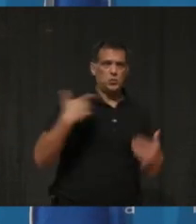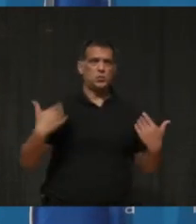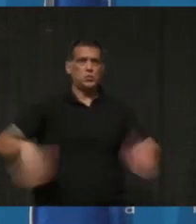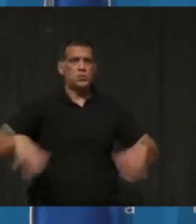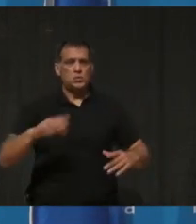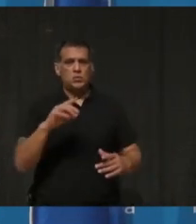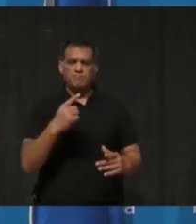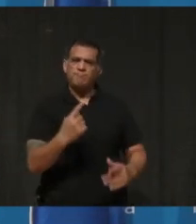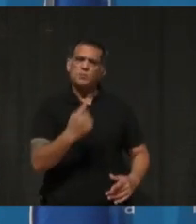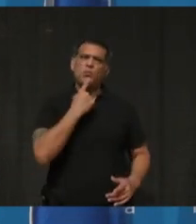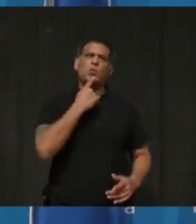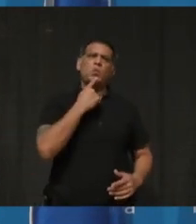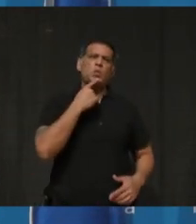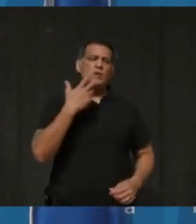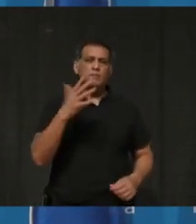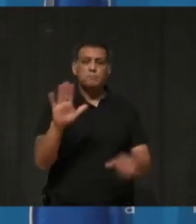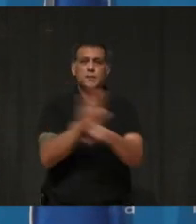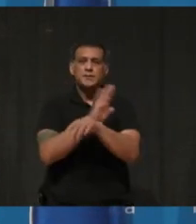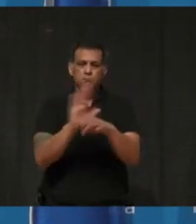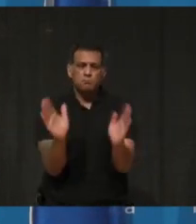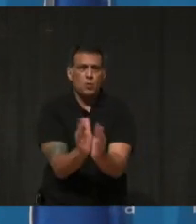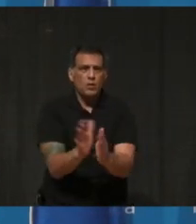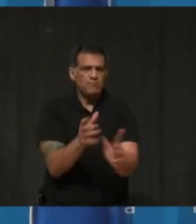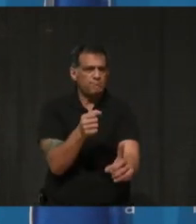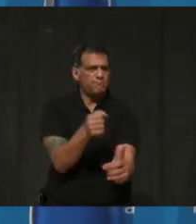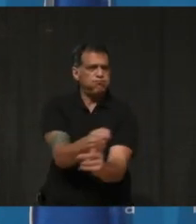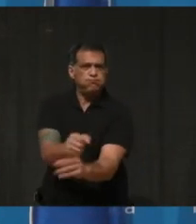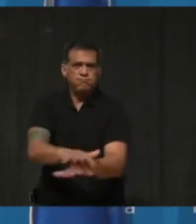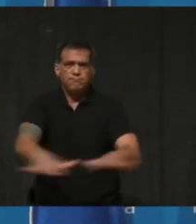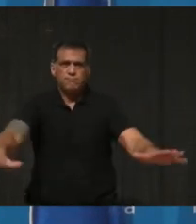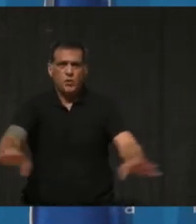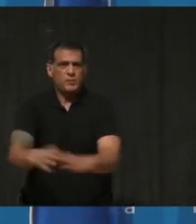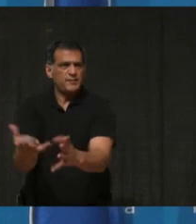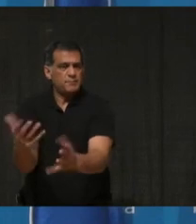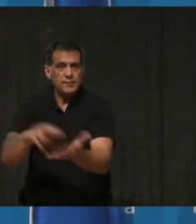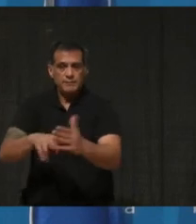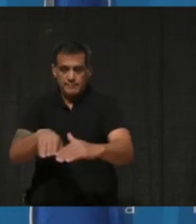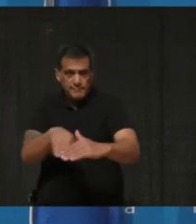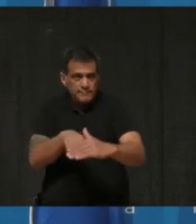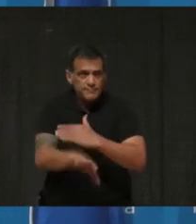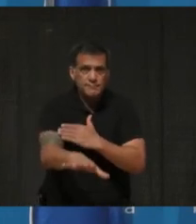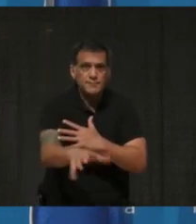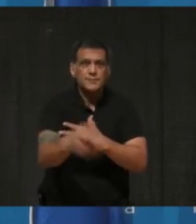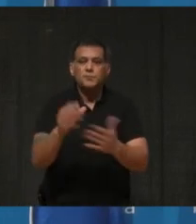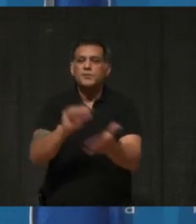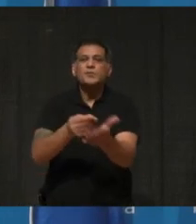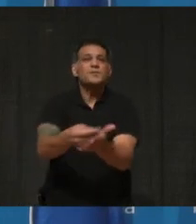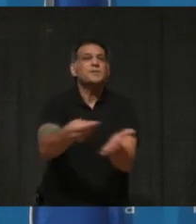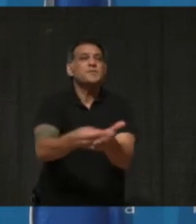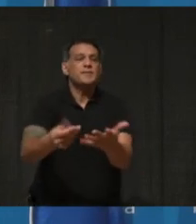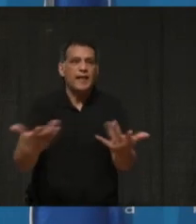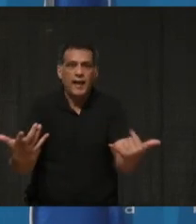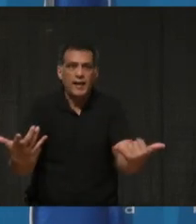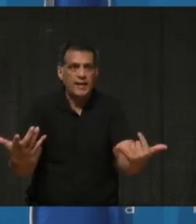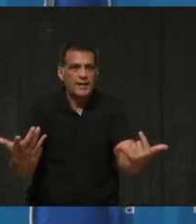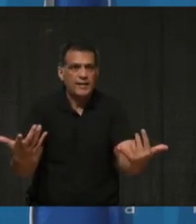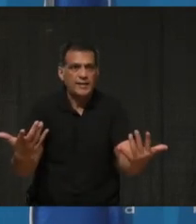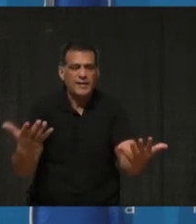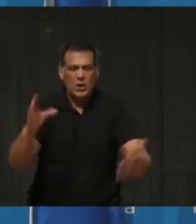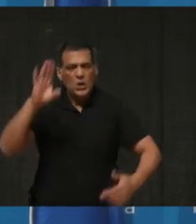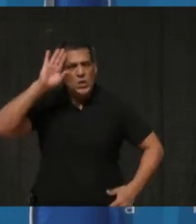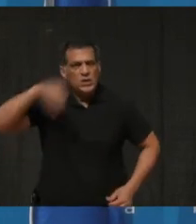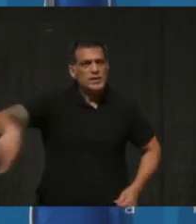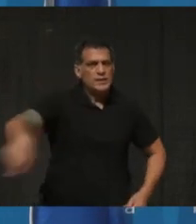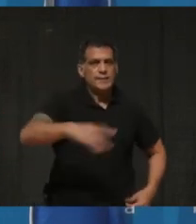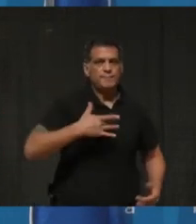who were anticipating reopening for in-person shopping. We know that the small businesses were never